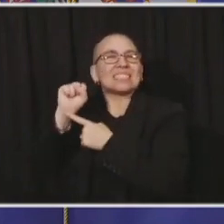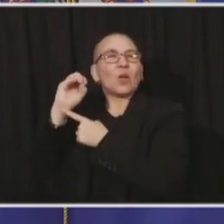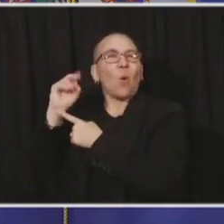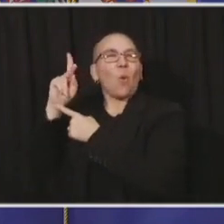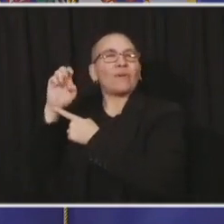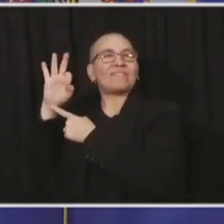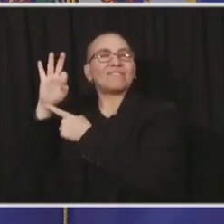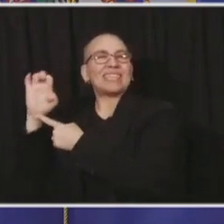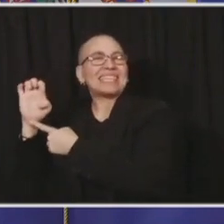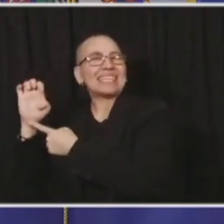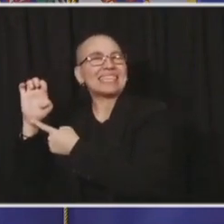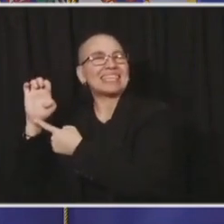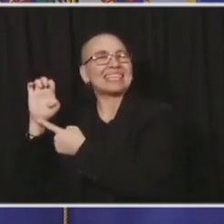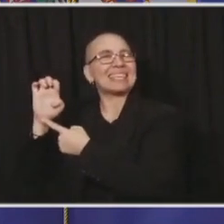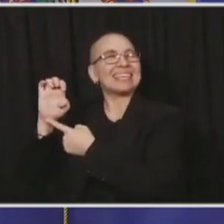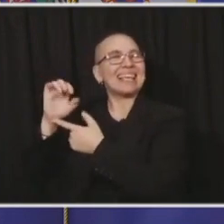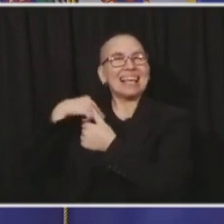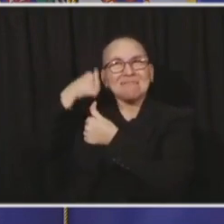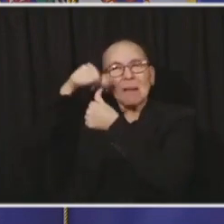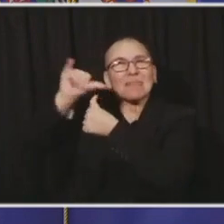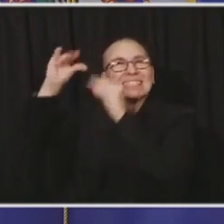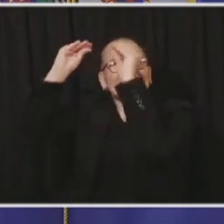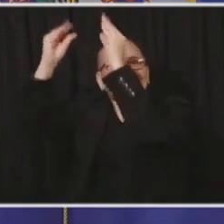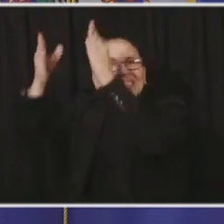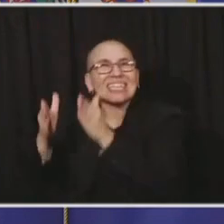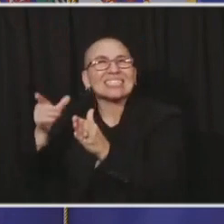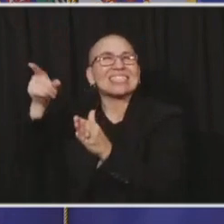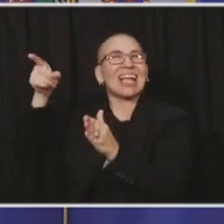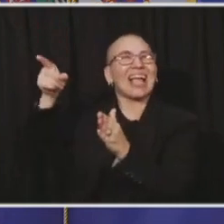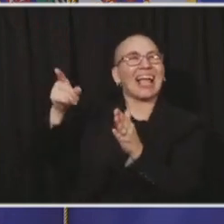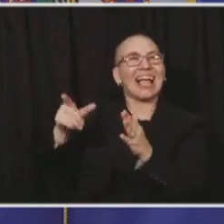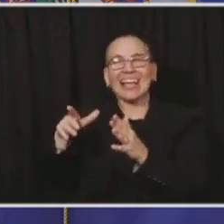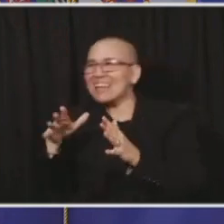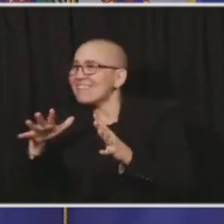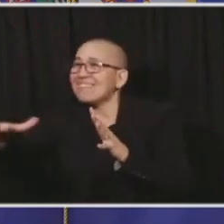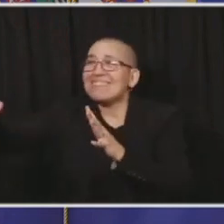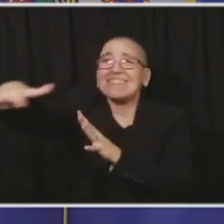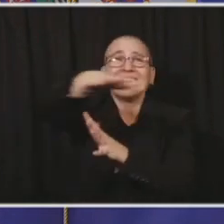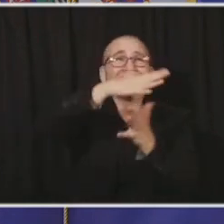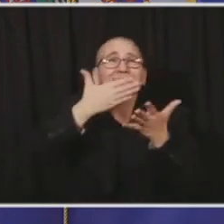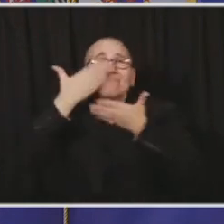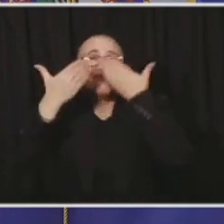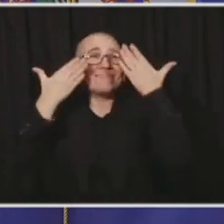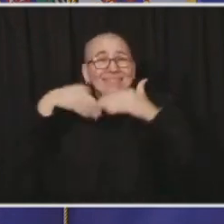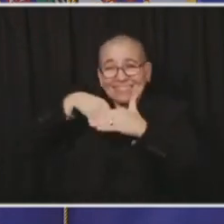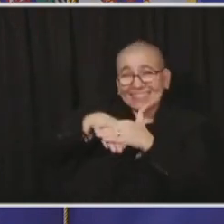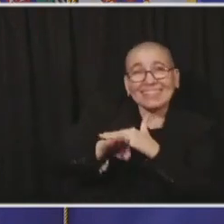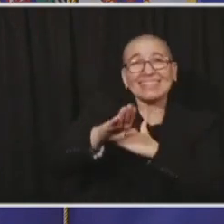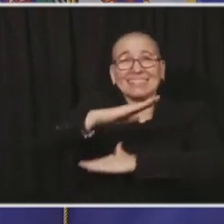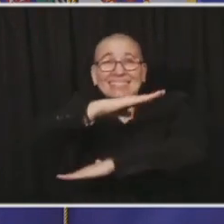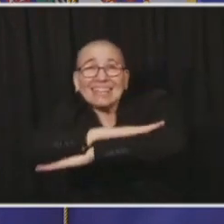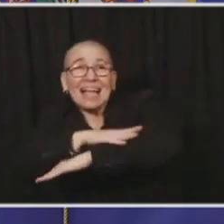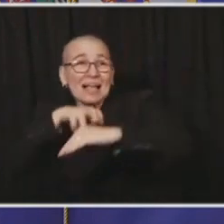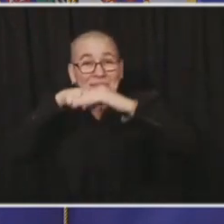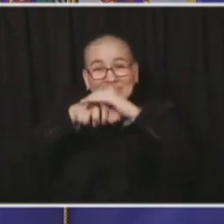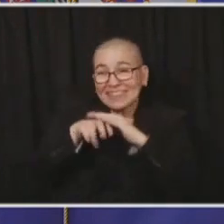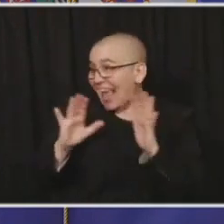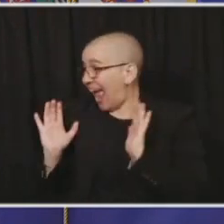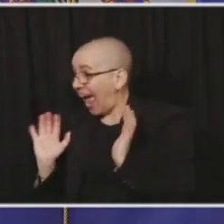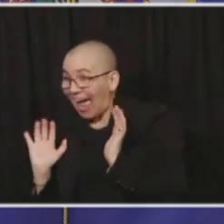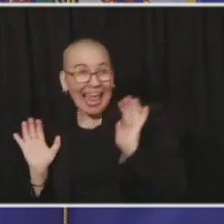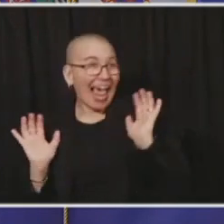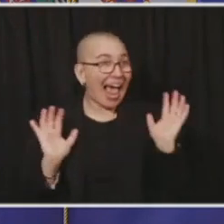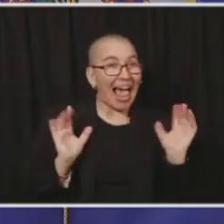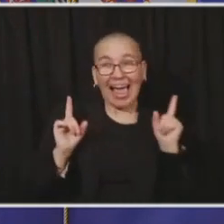Don't think that that nurturing environment where it was bringing out the best in each one of those children, each one of those classmates who stood with me,